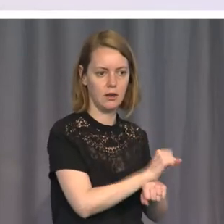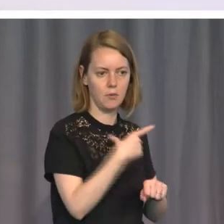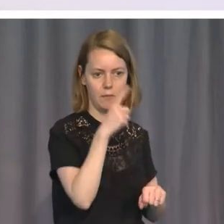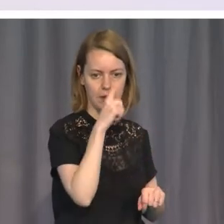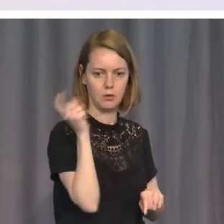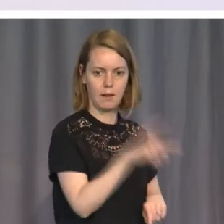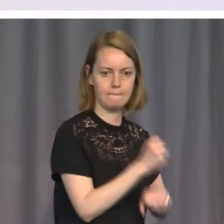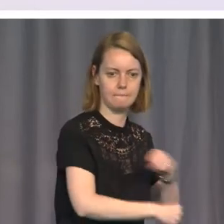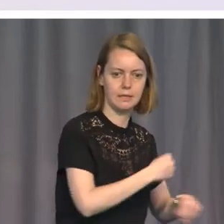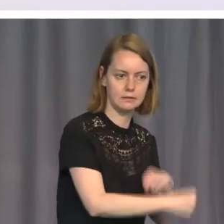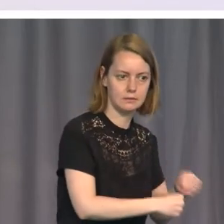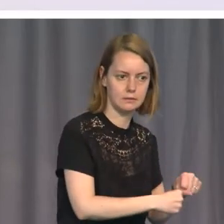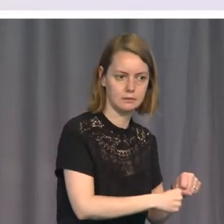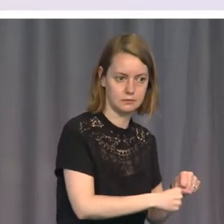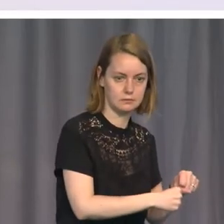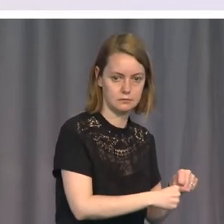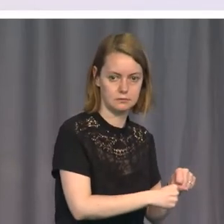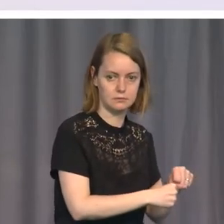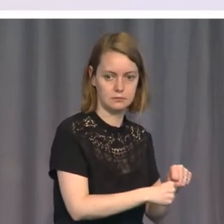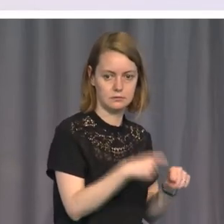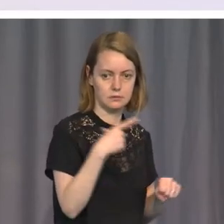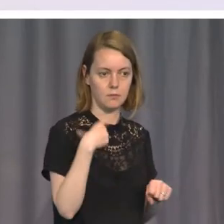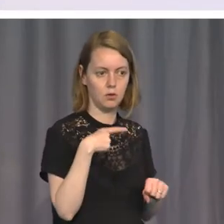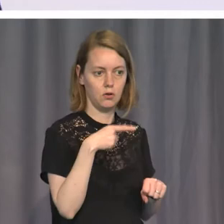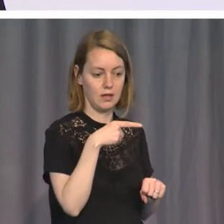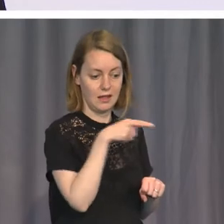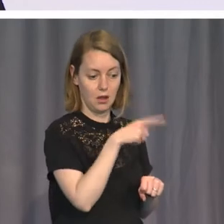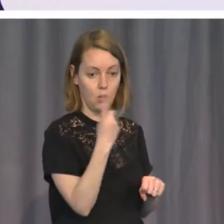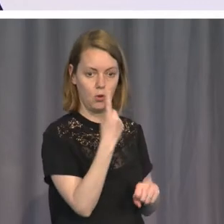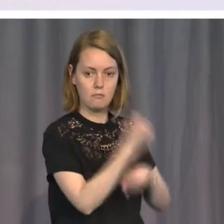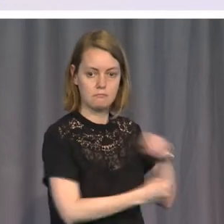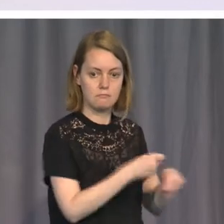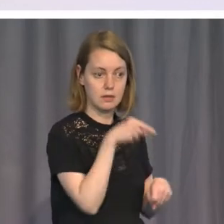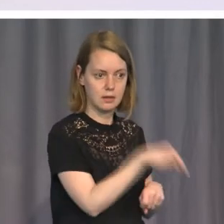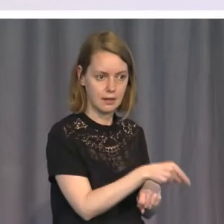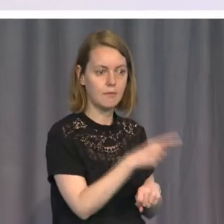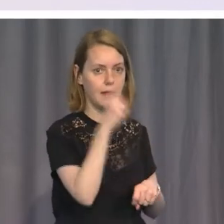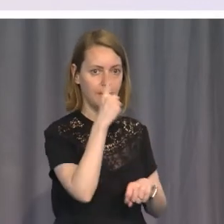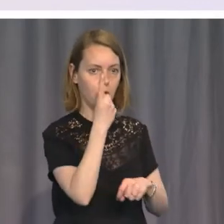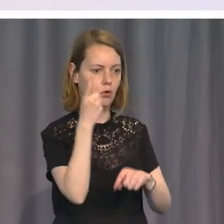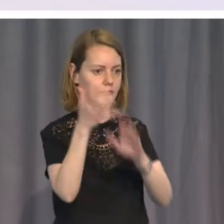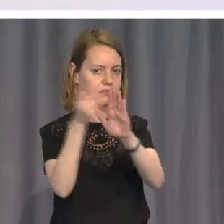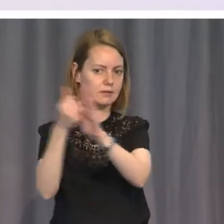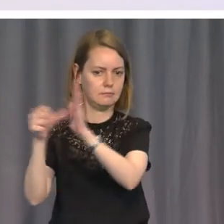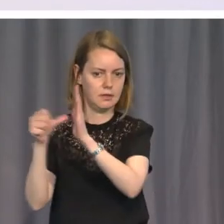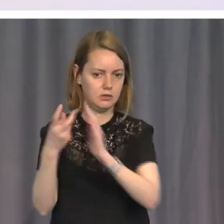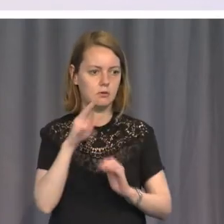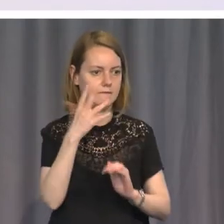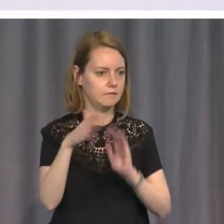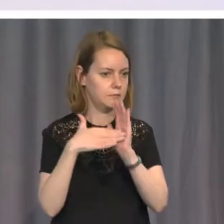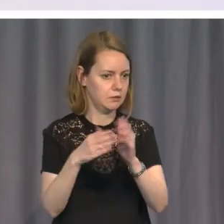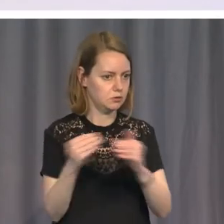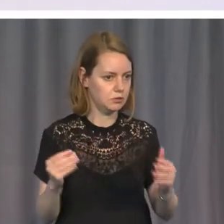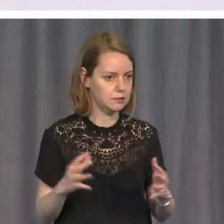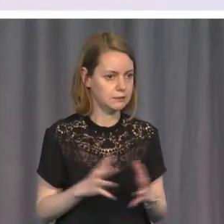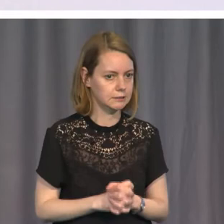by the criminals in the state who had committed the crime that he had informed on. Well, is